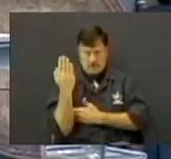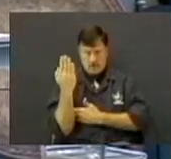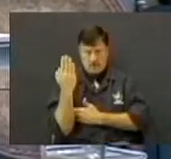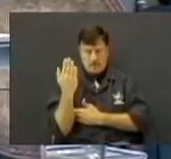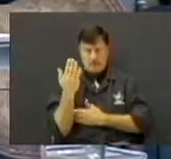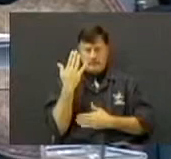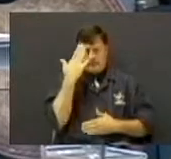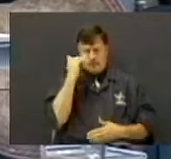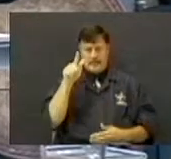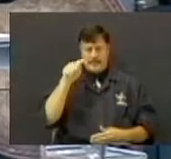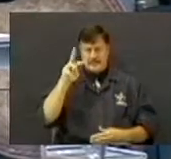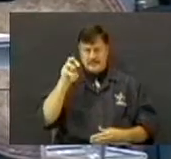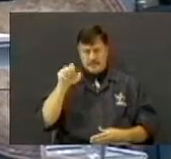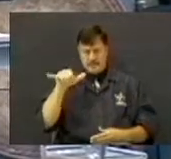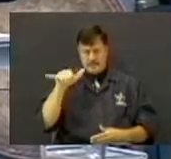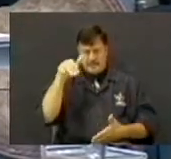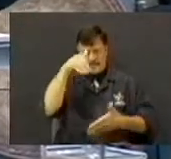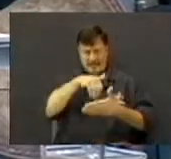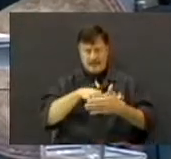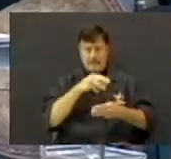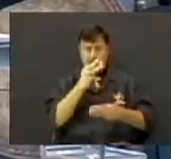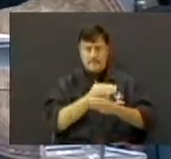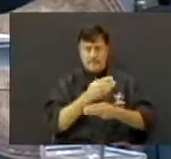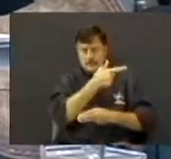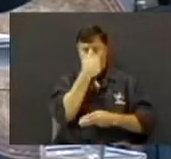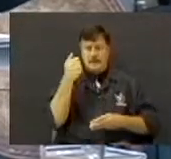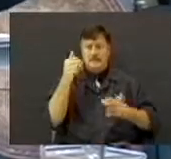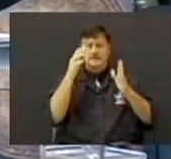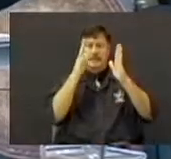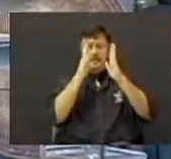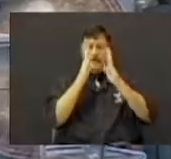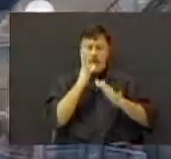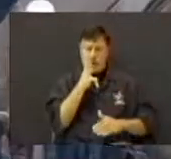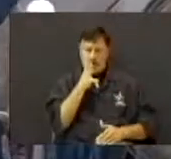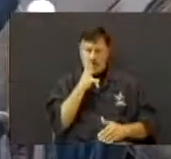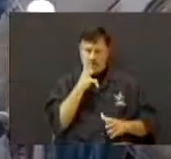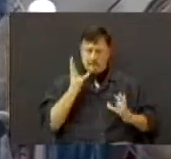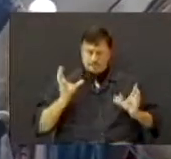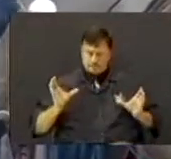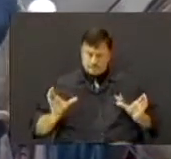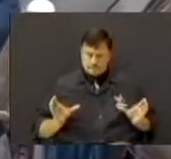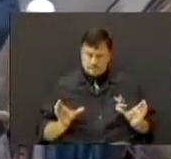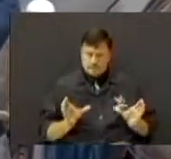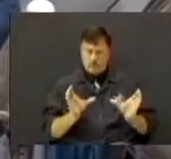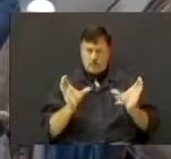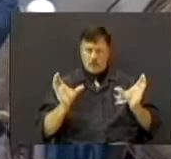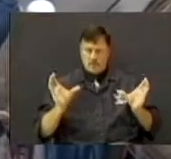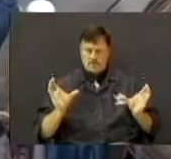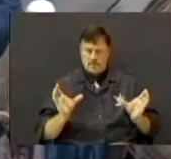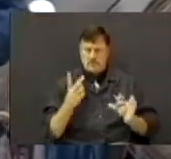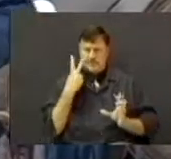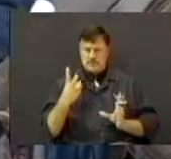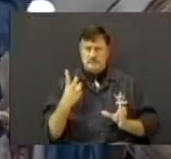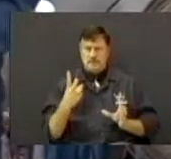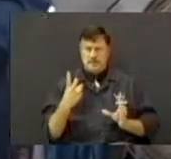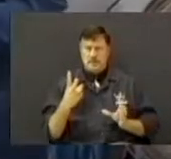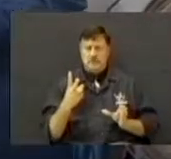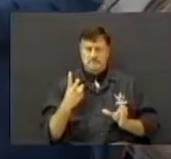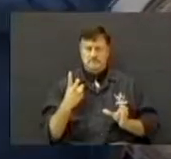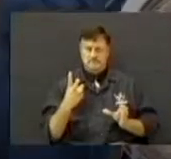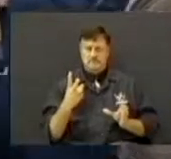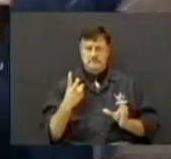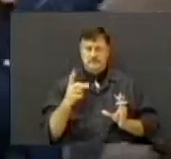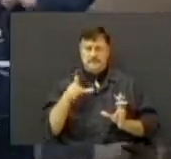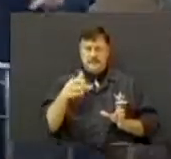Timothy got in the ministry? Because Mama prodded him. Mama saw the potential. As a lot of us